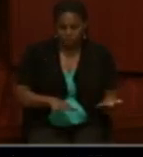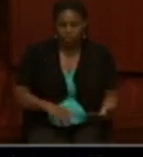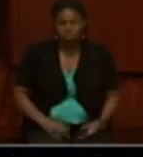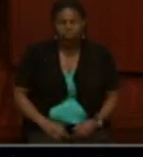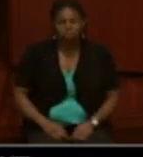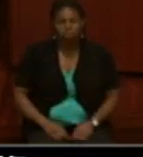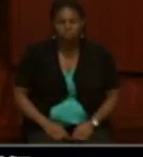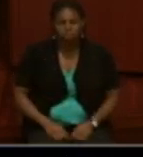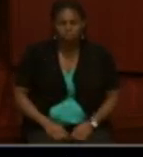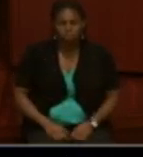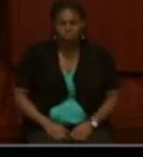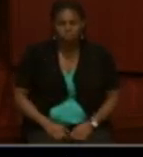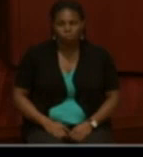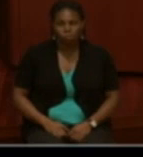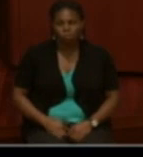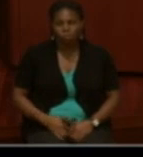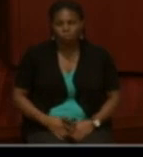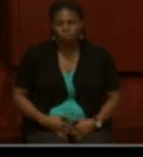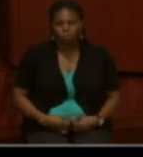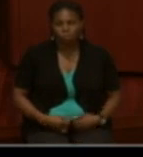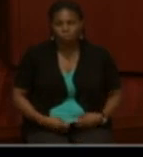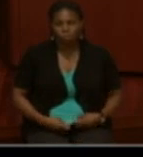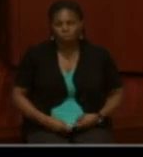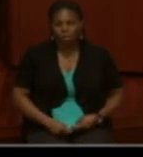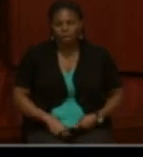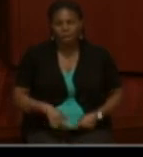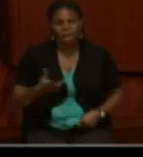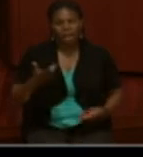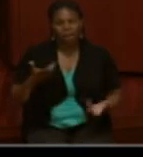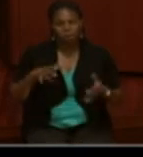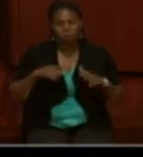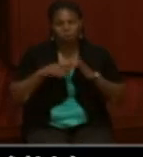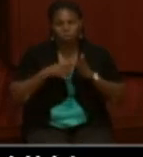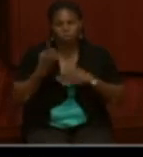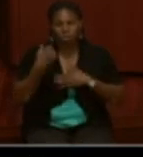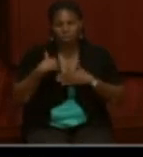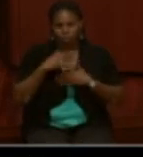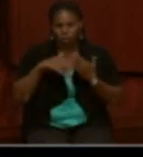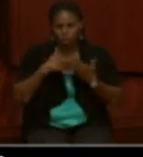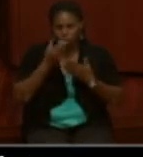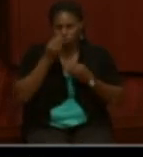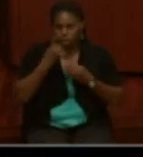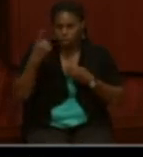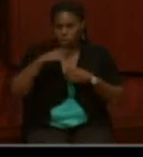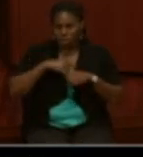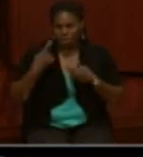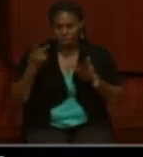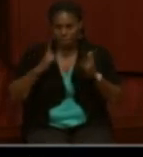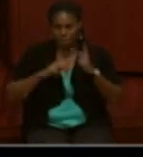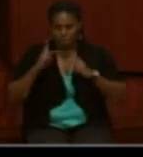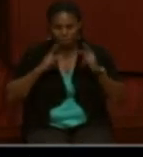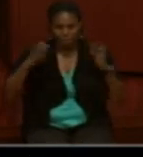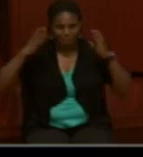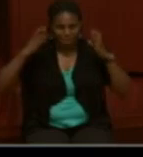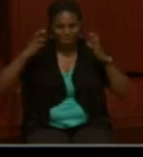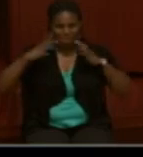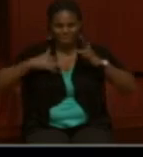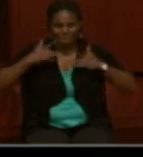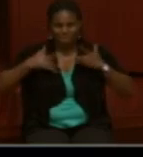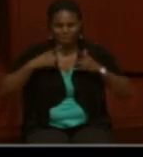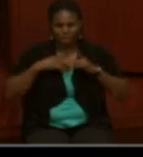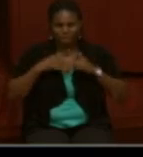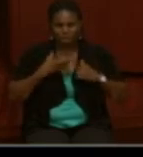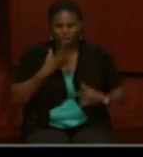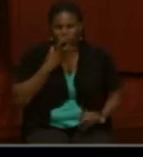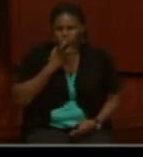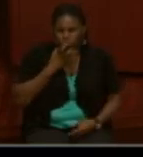because I don't want to show ones that have all the information all the time because then people get their hopes up and they get mad when